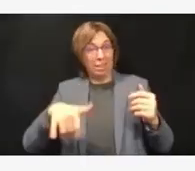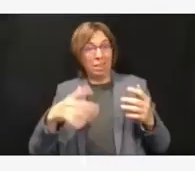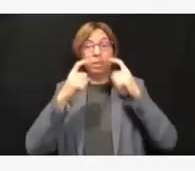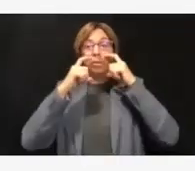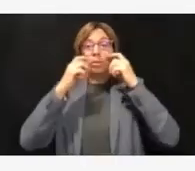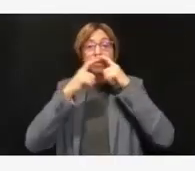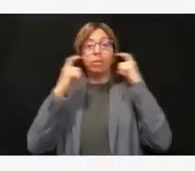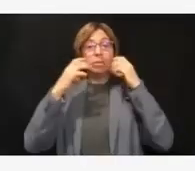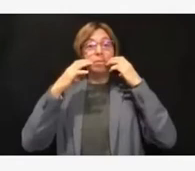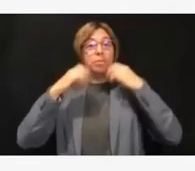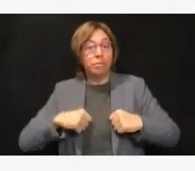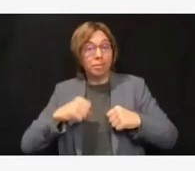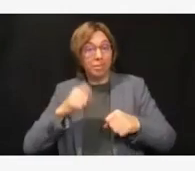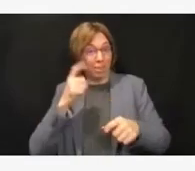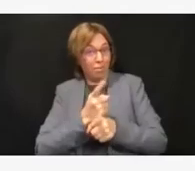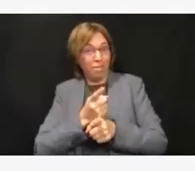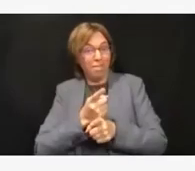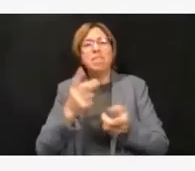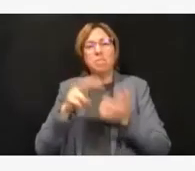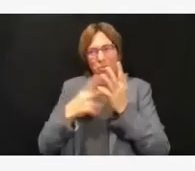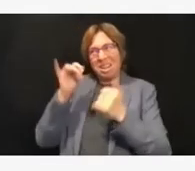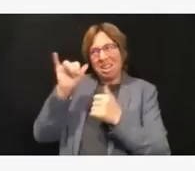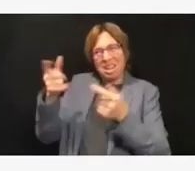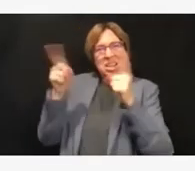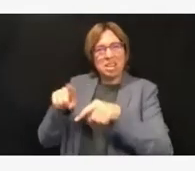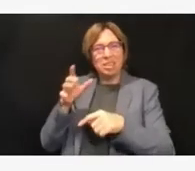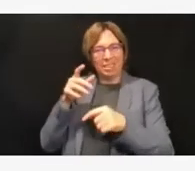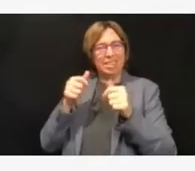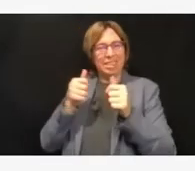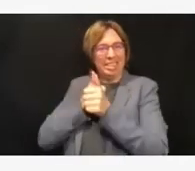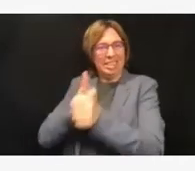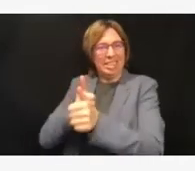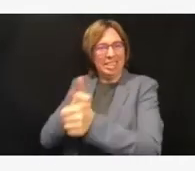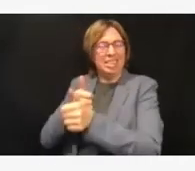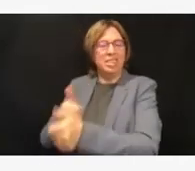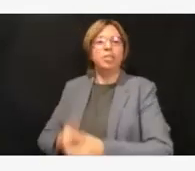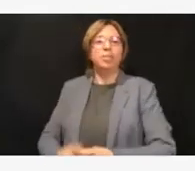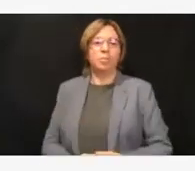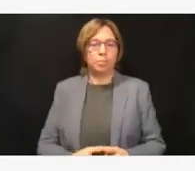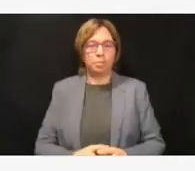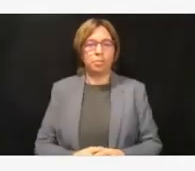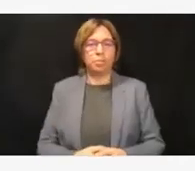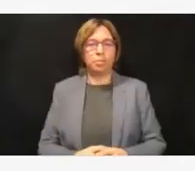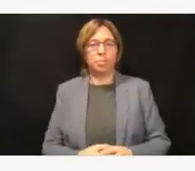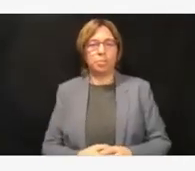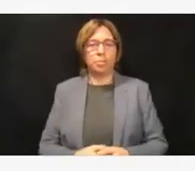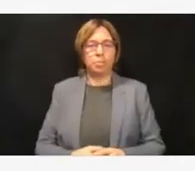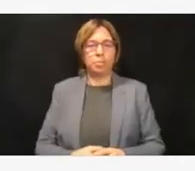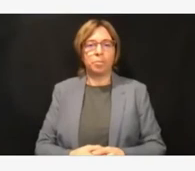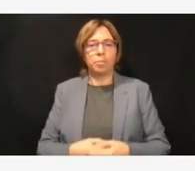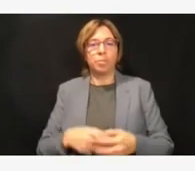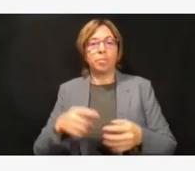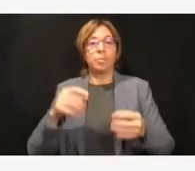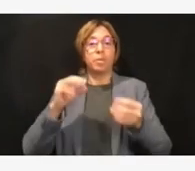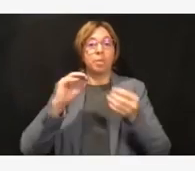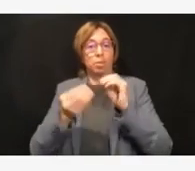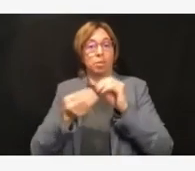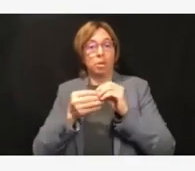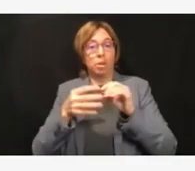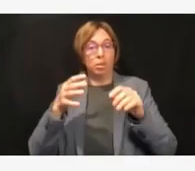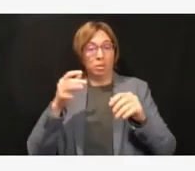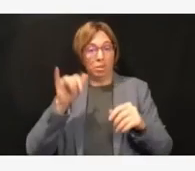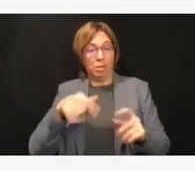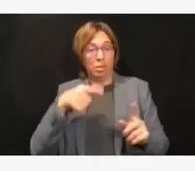cases per 100,000, we, at the peak of this surge, we were seeing about 25% of our COVID tests positive, which is quite